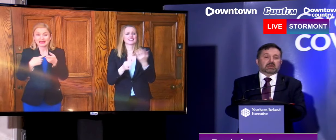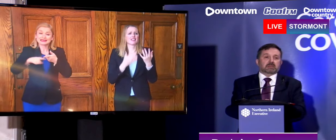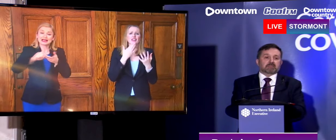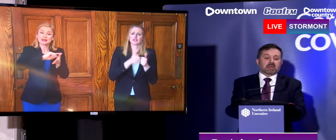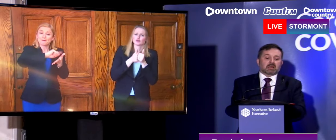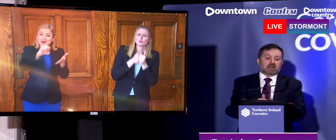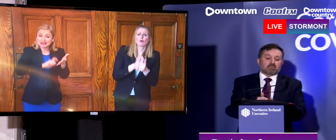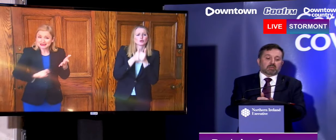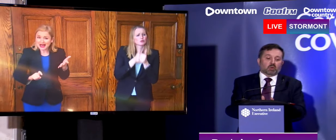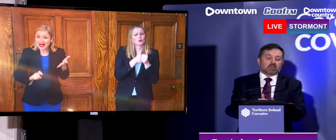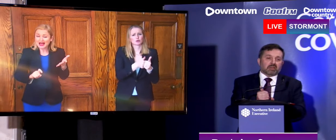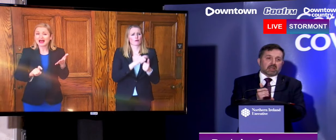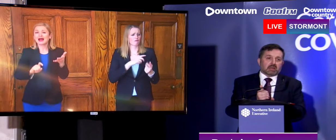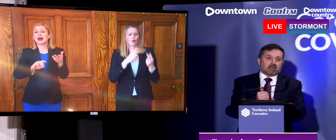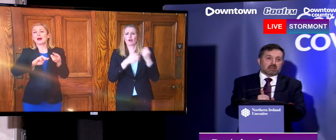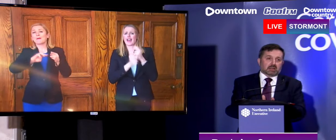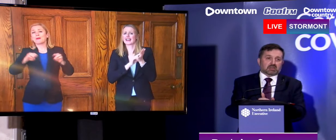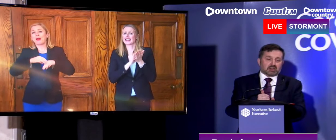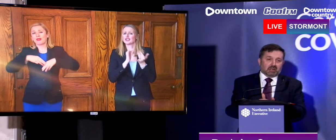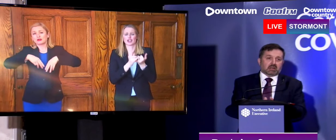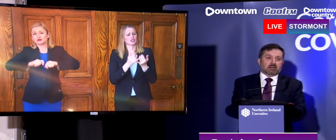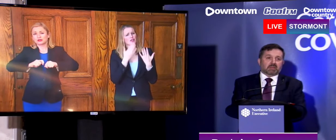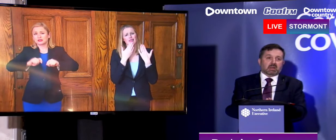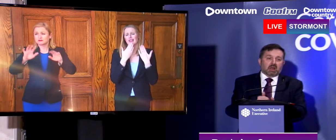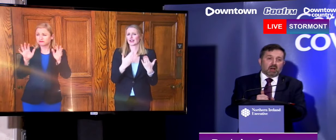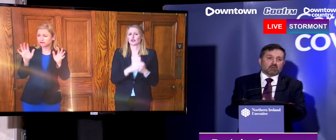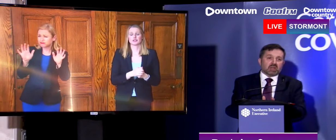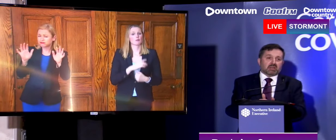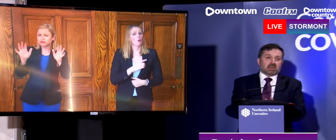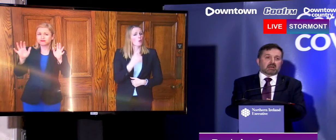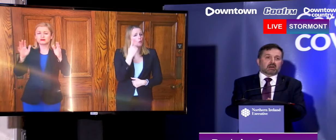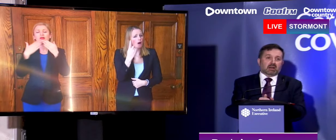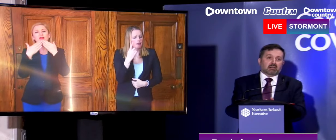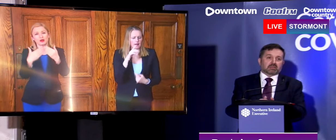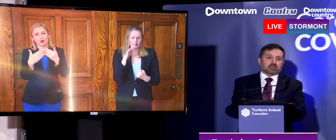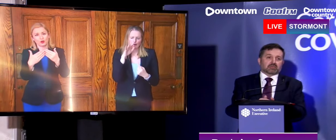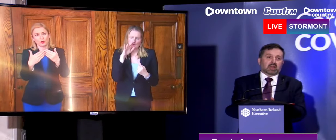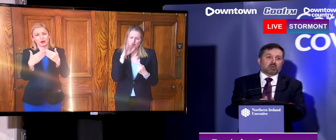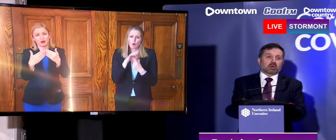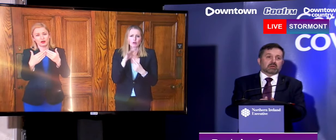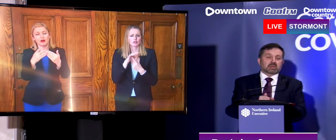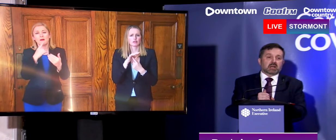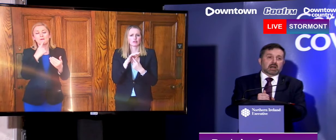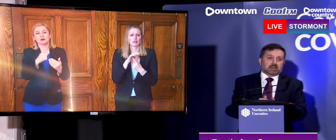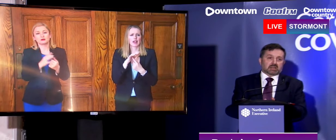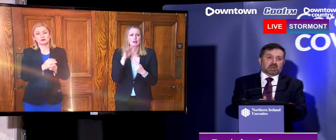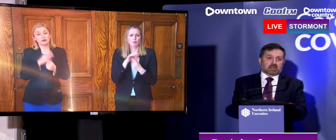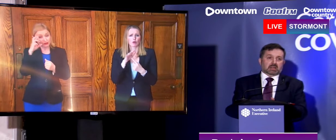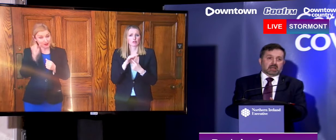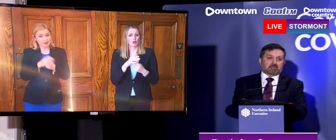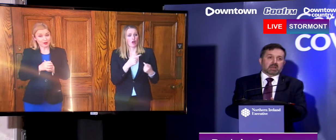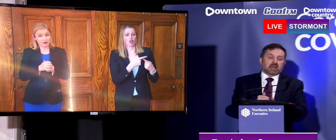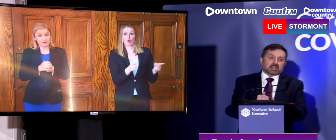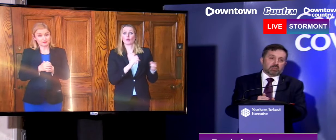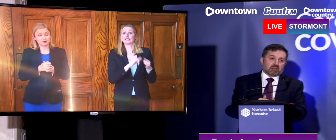out on the street. But one thing that is critical, how we think our health and social care workers at this